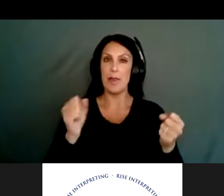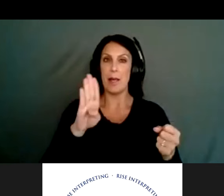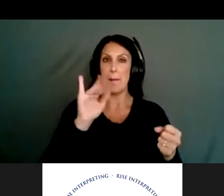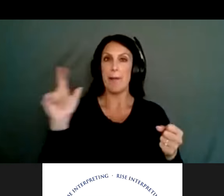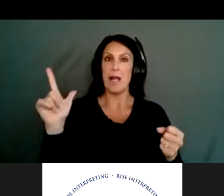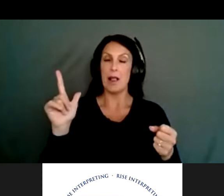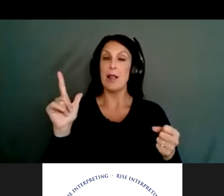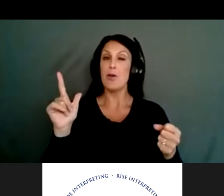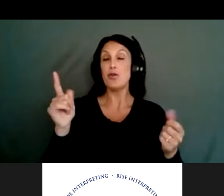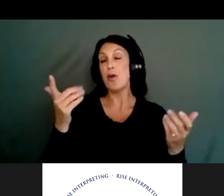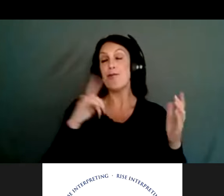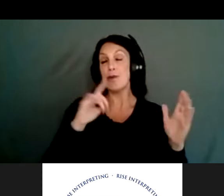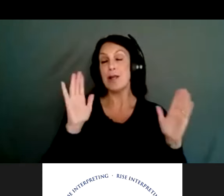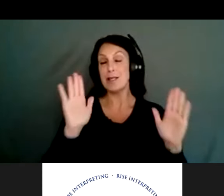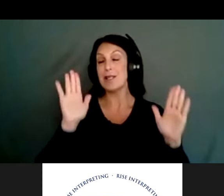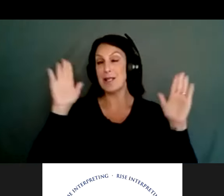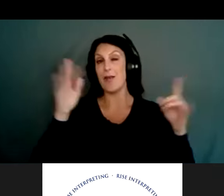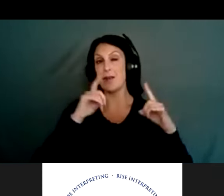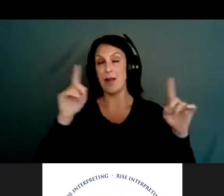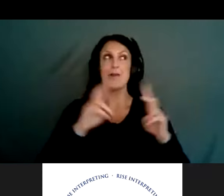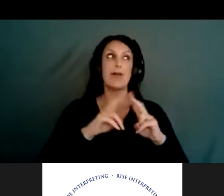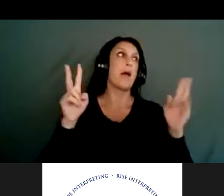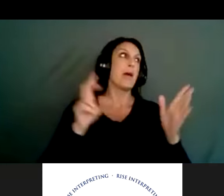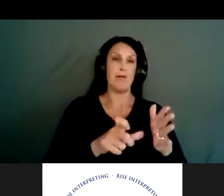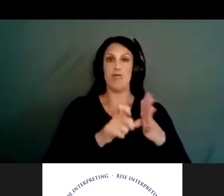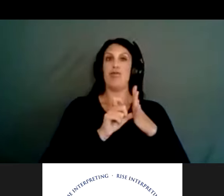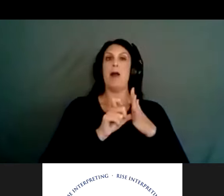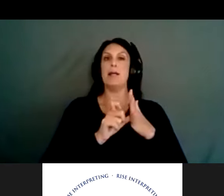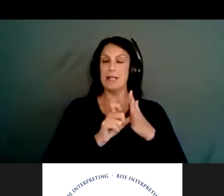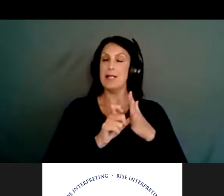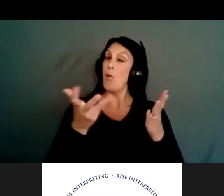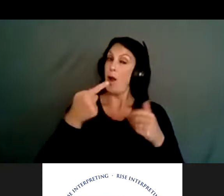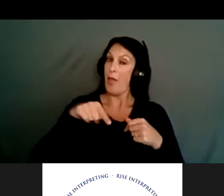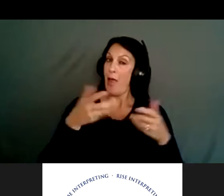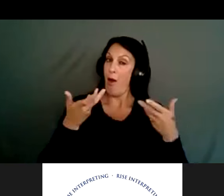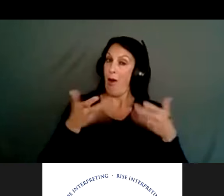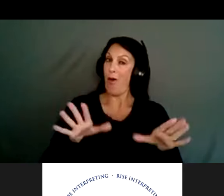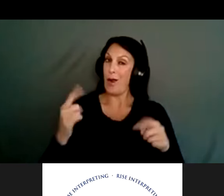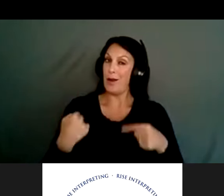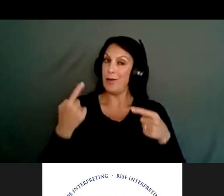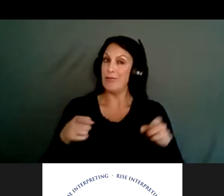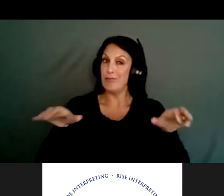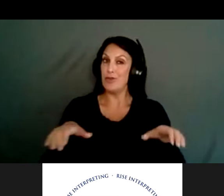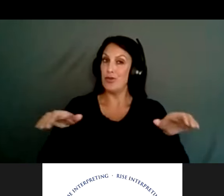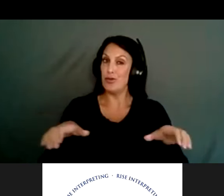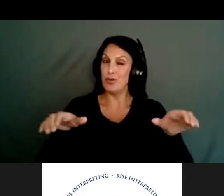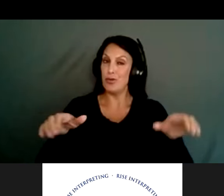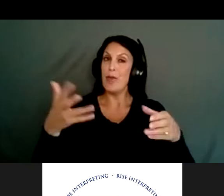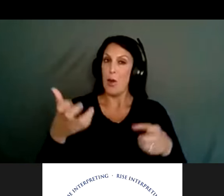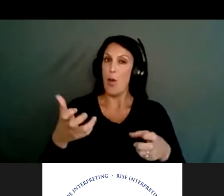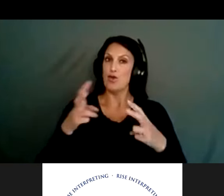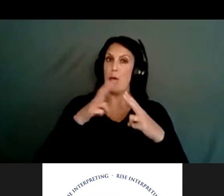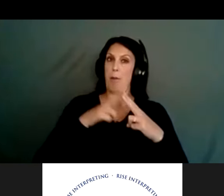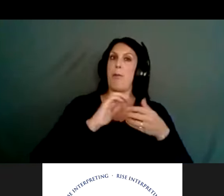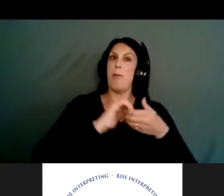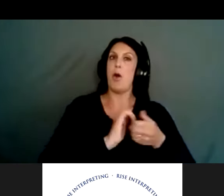we've had a lot of success with that. It was, it was pretty impressive, um, what they're already doing and they want to partner up to work with us